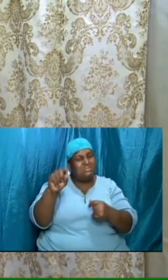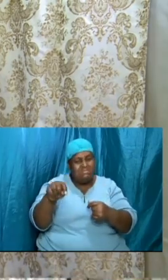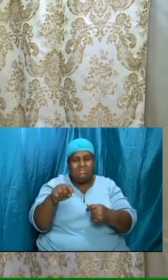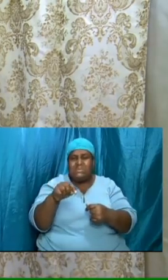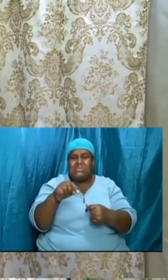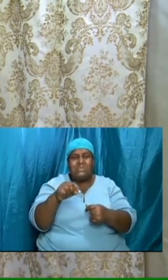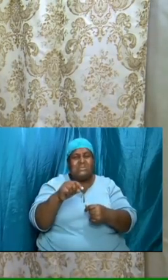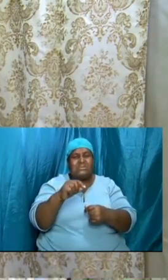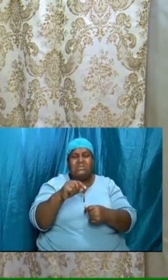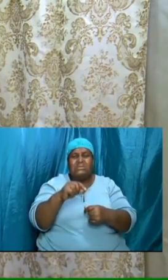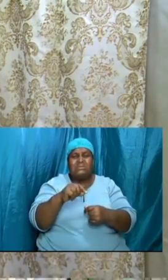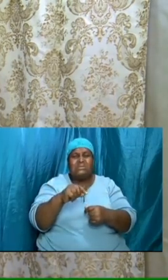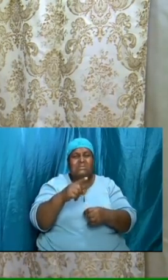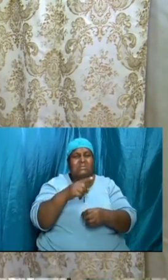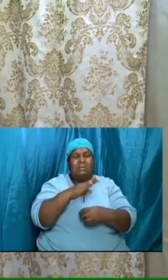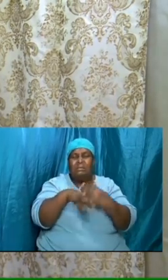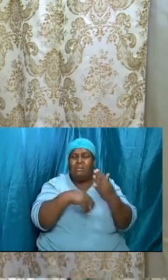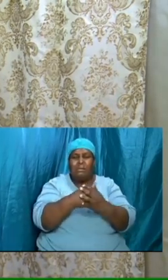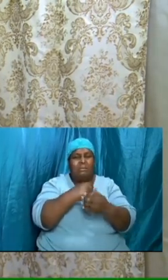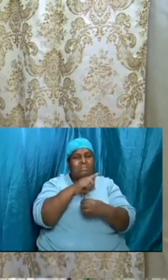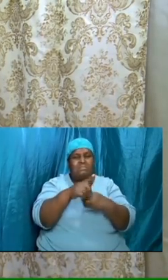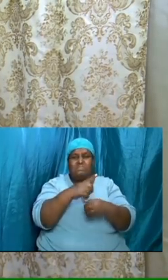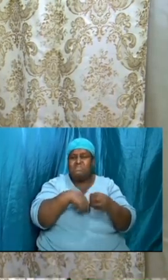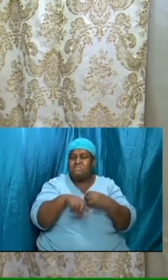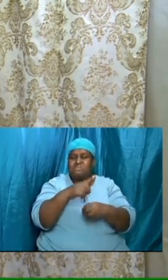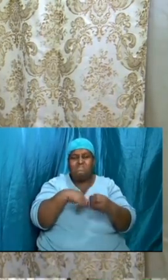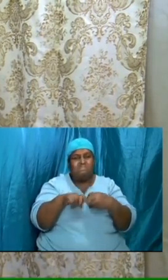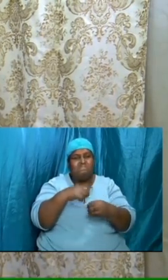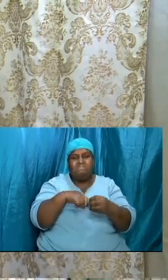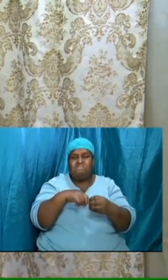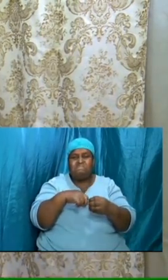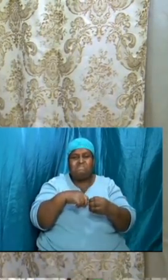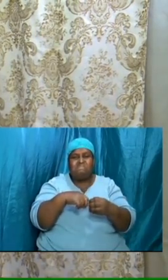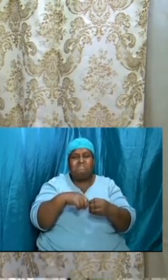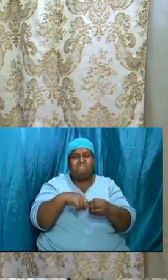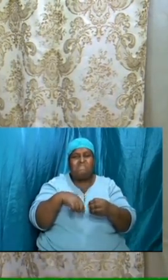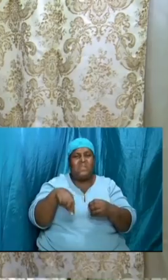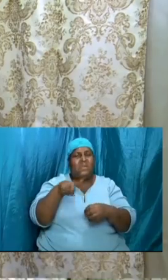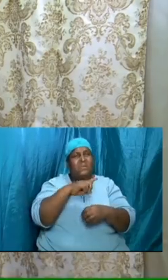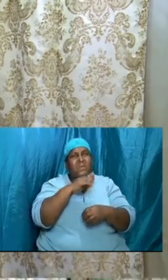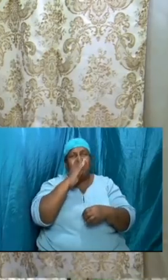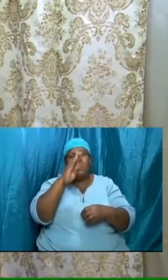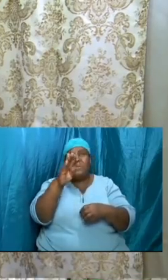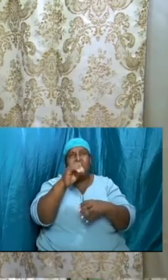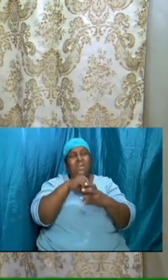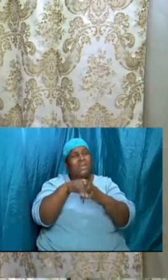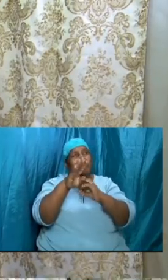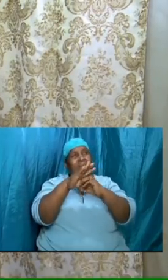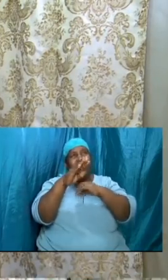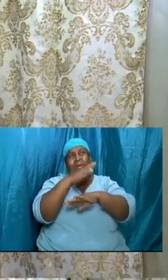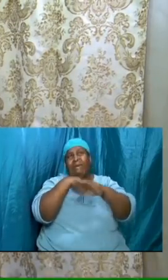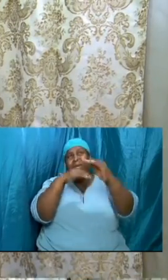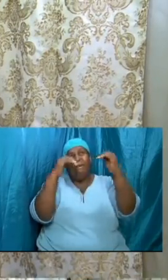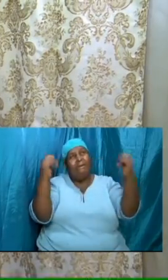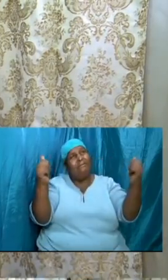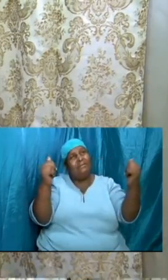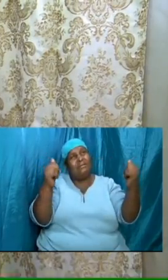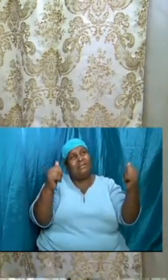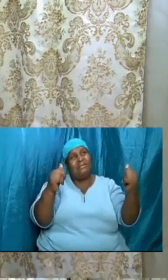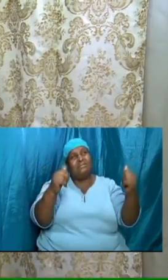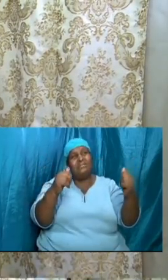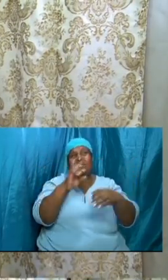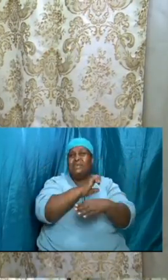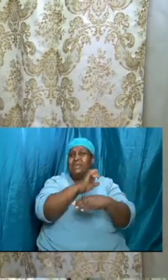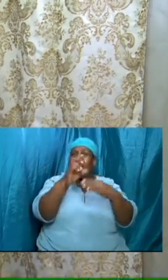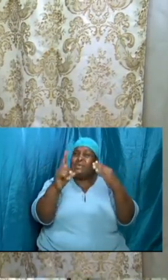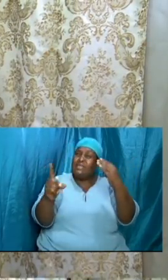after the rapture there will be anything happening on earth again we would have been in heaven that would have been the end of the story and we